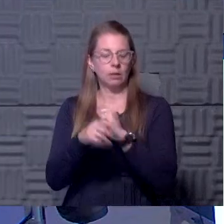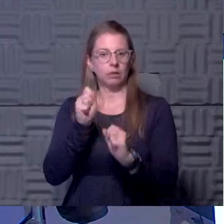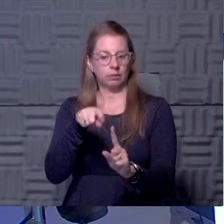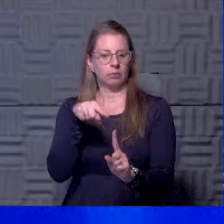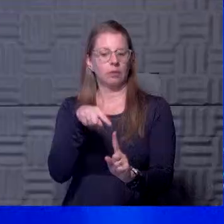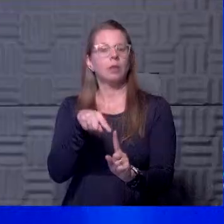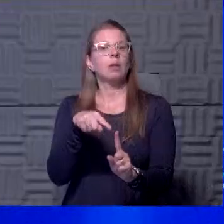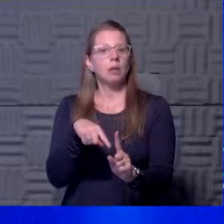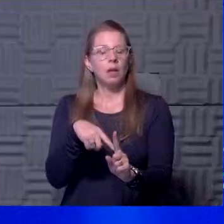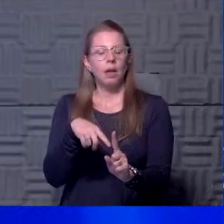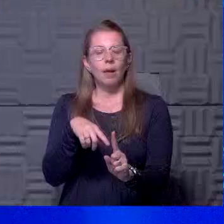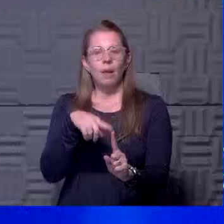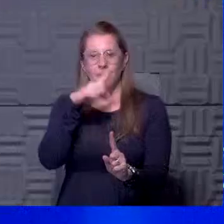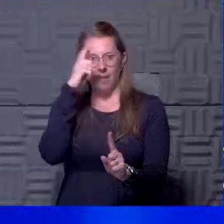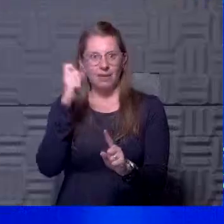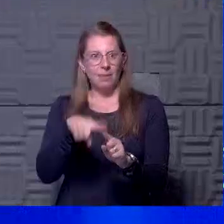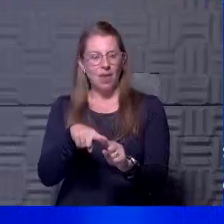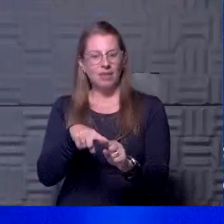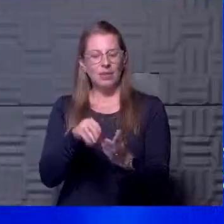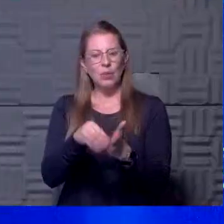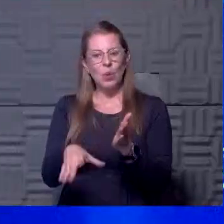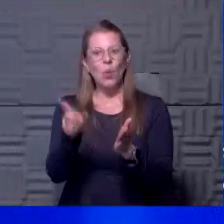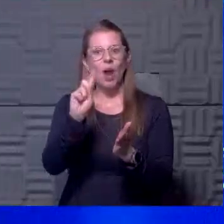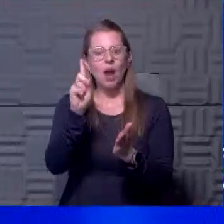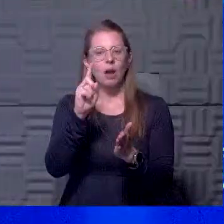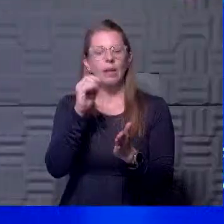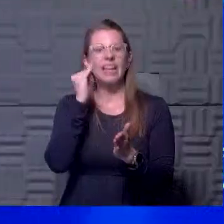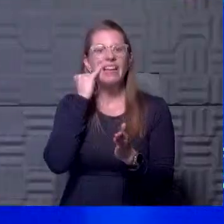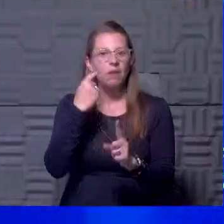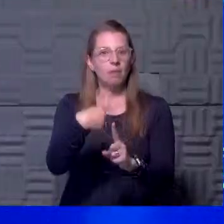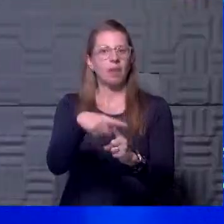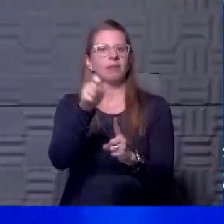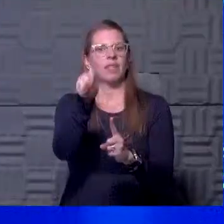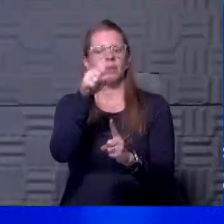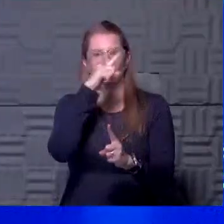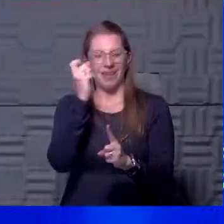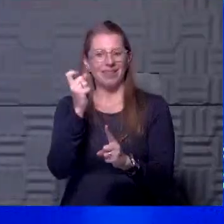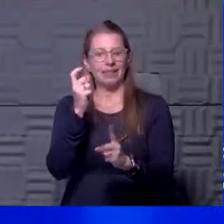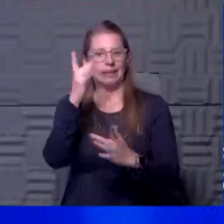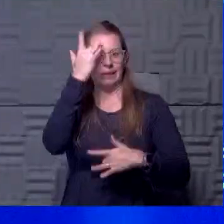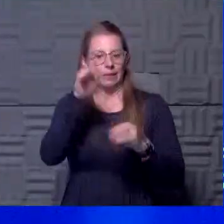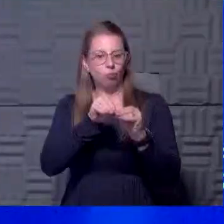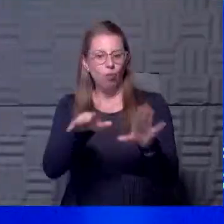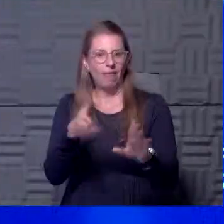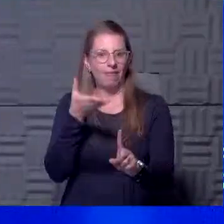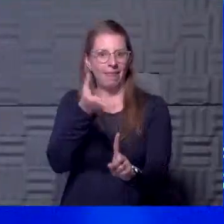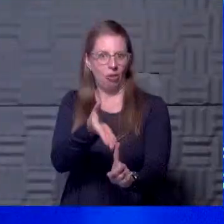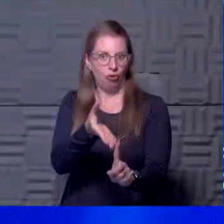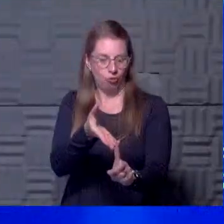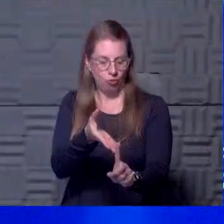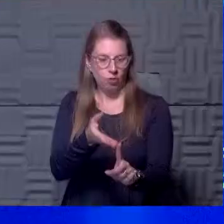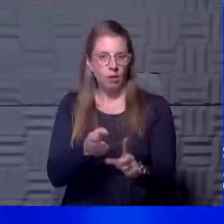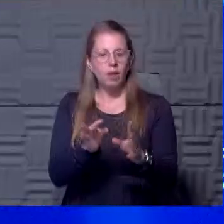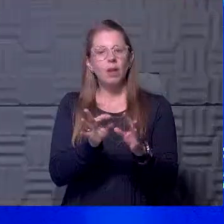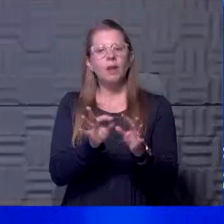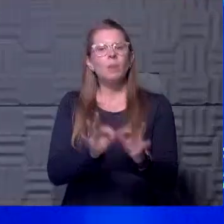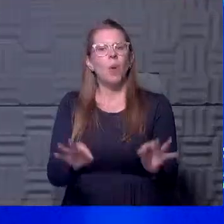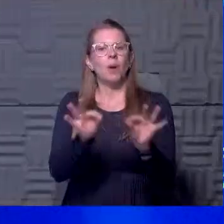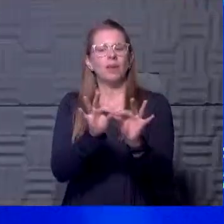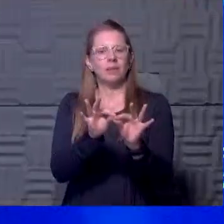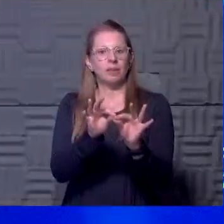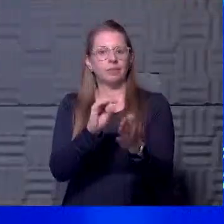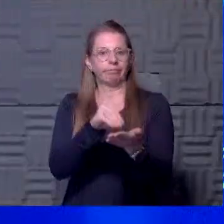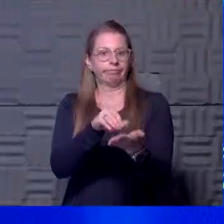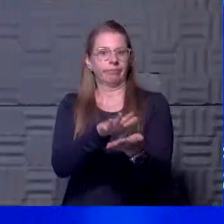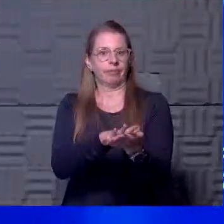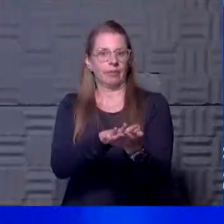cat that the student is at the time they're positive because that's where the disease is going to get spread. So it really is important to maintain that, that element of the